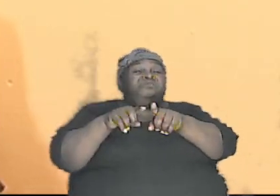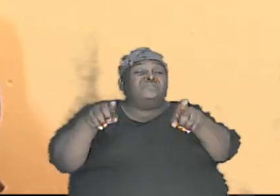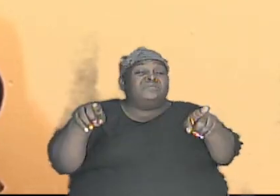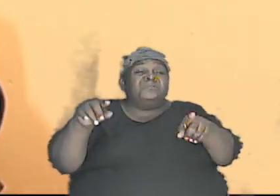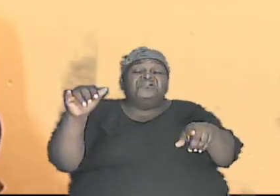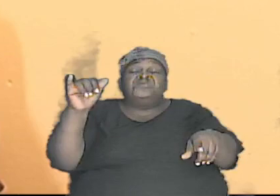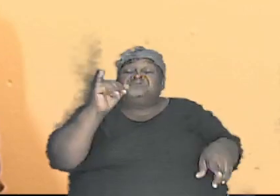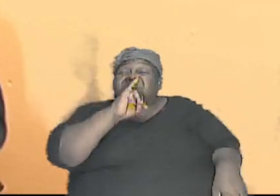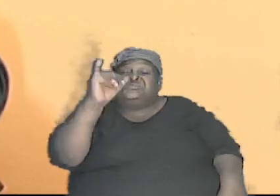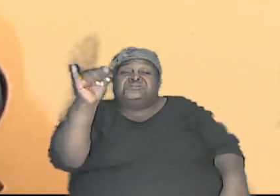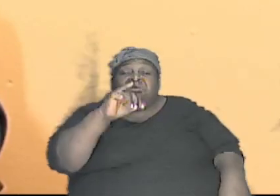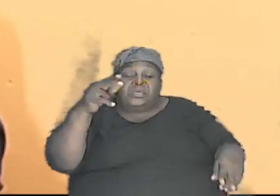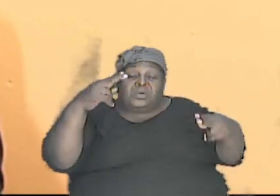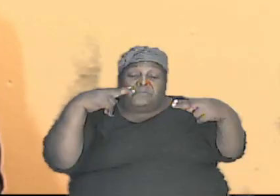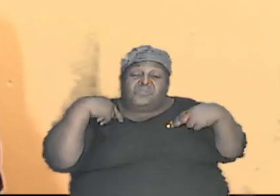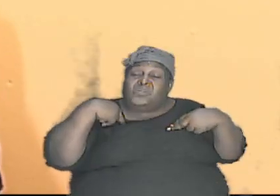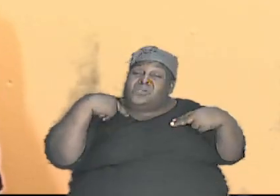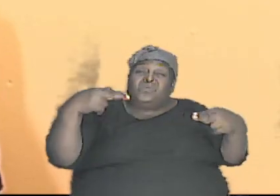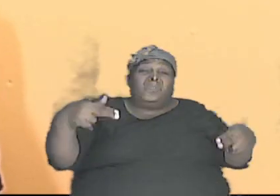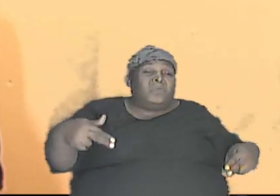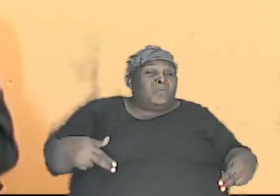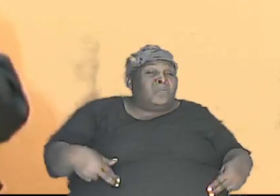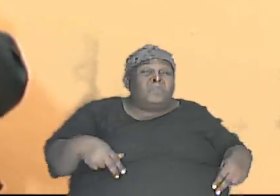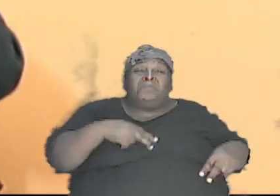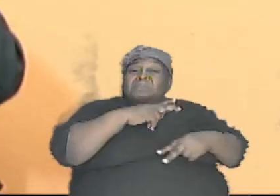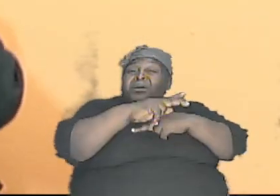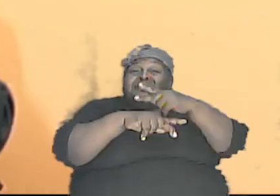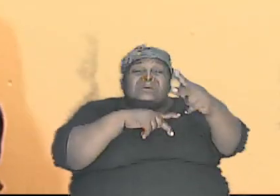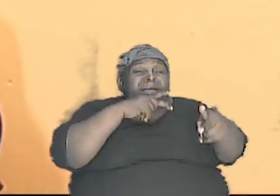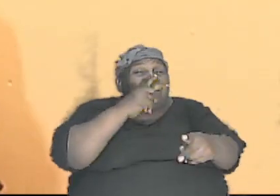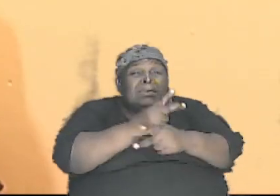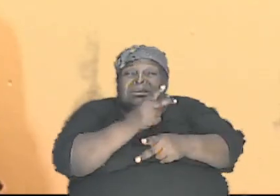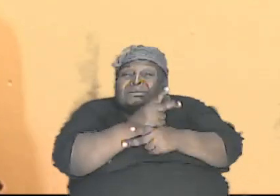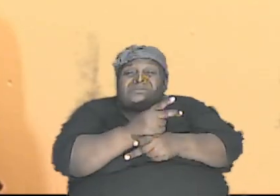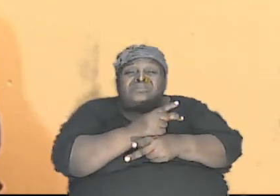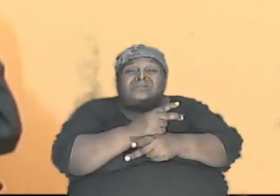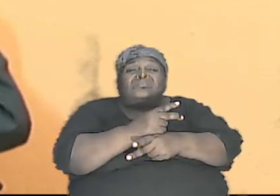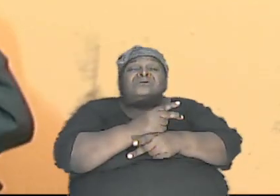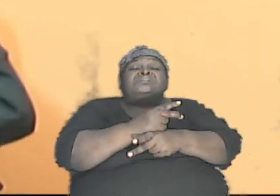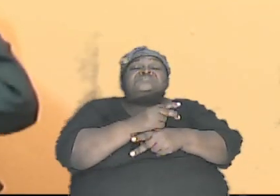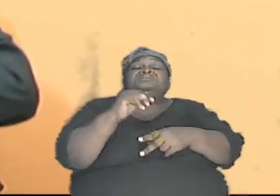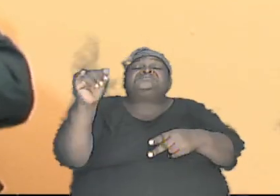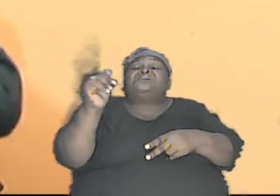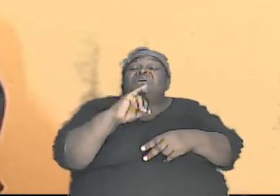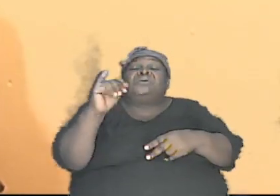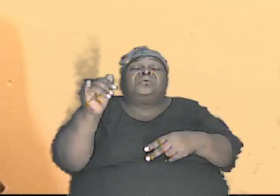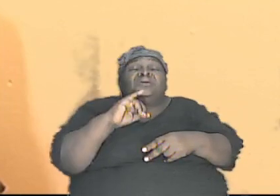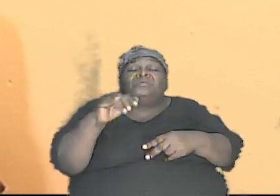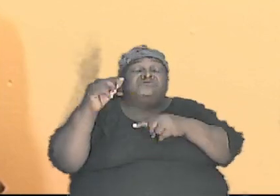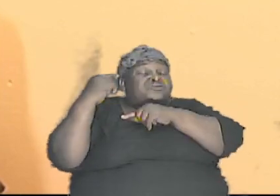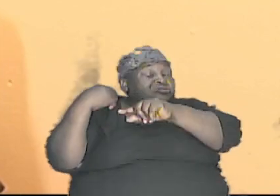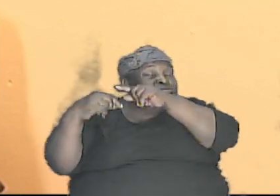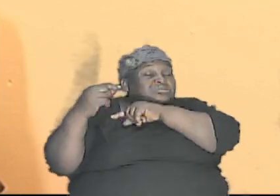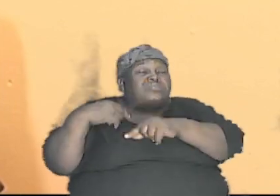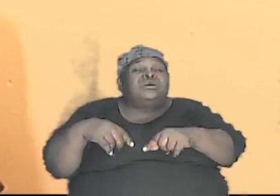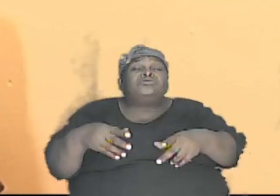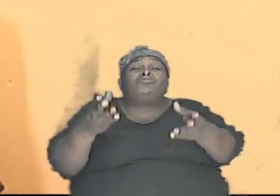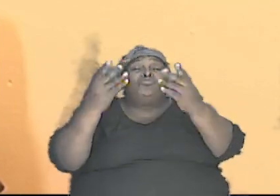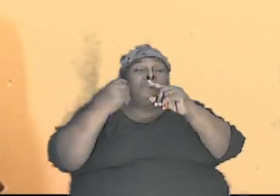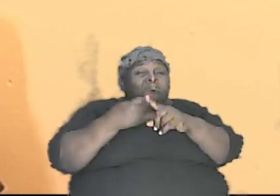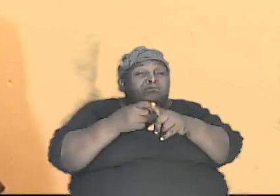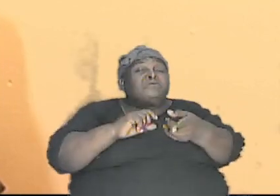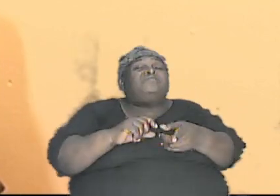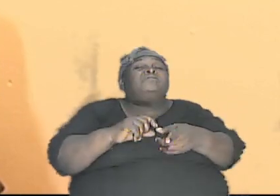same human kind and it is the same traits that came from our common ancestors